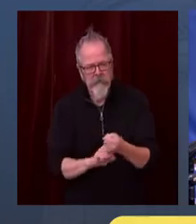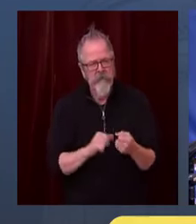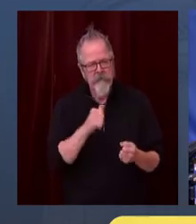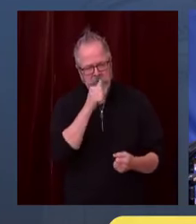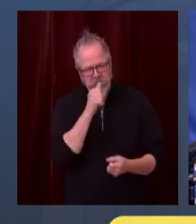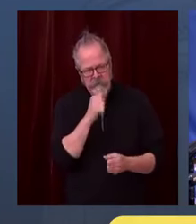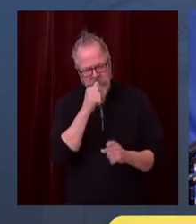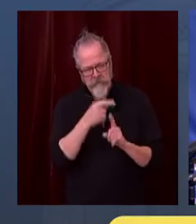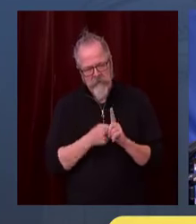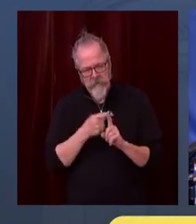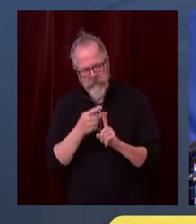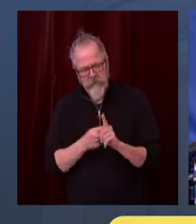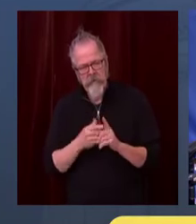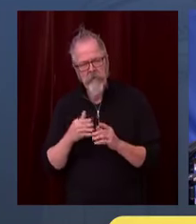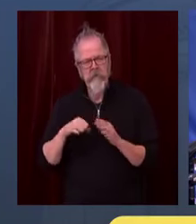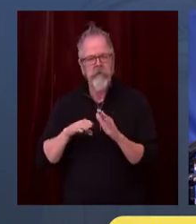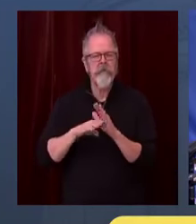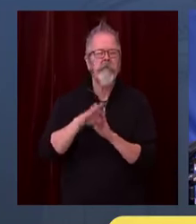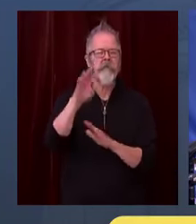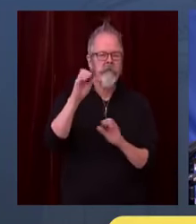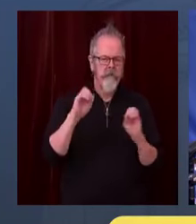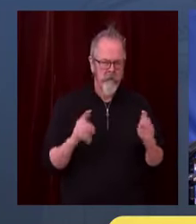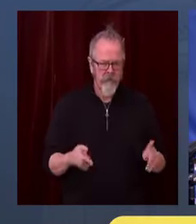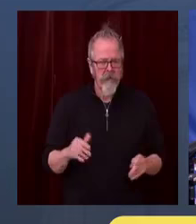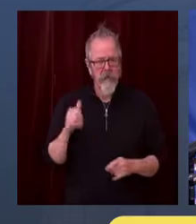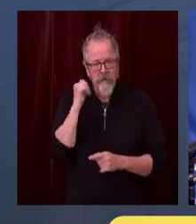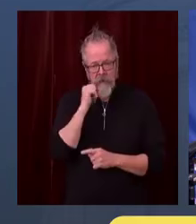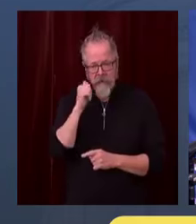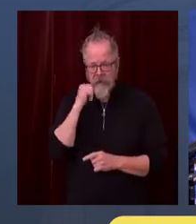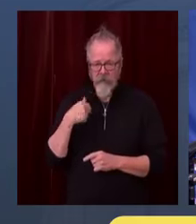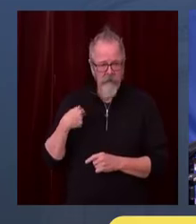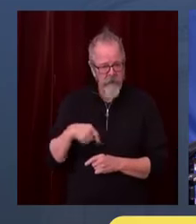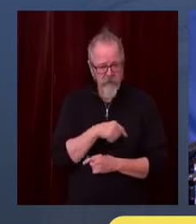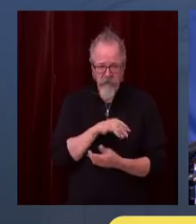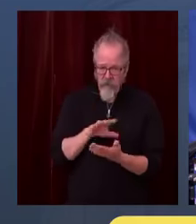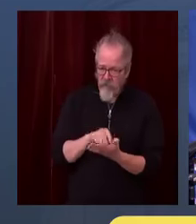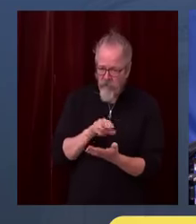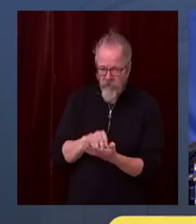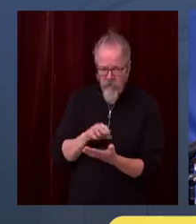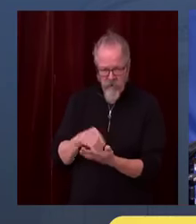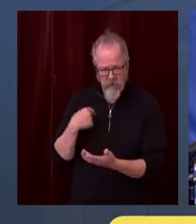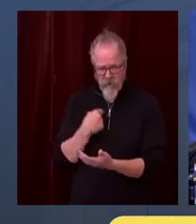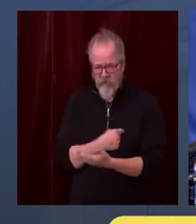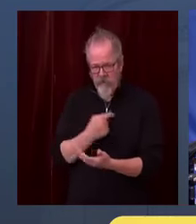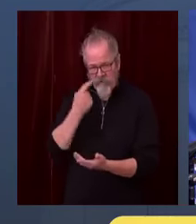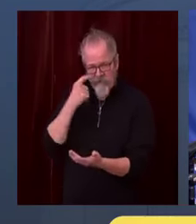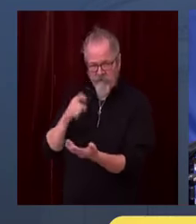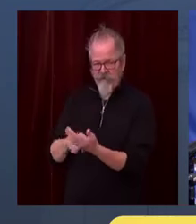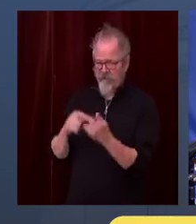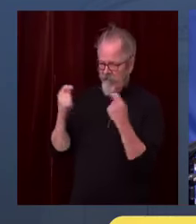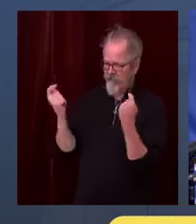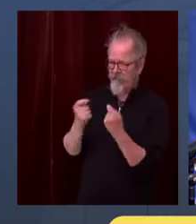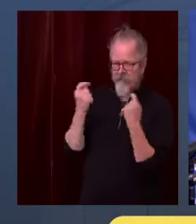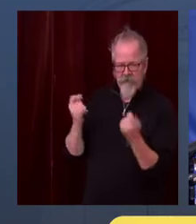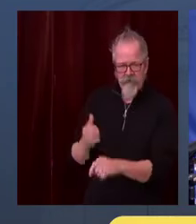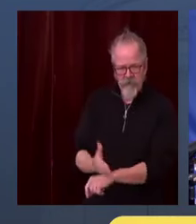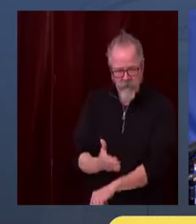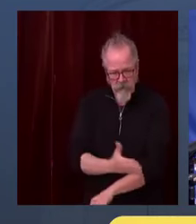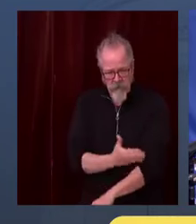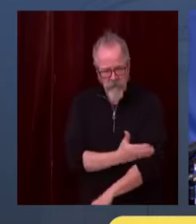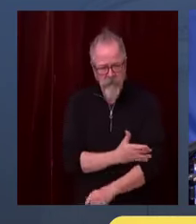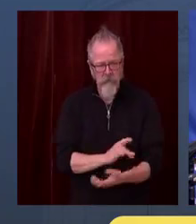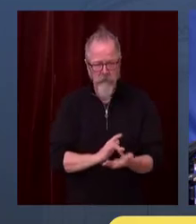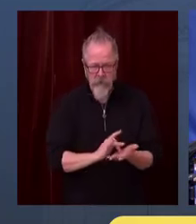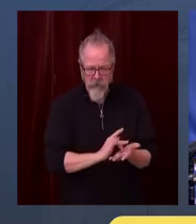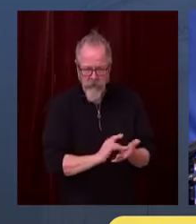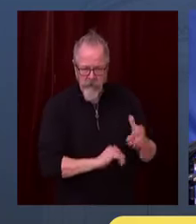going on every day medically, and we ought to celebrate that. But right now, we need action. We need action this day. You know, it was interesting.